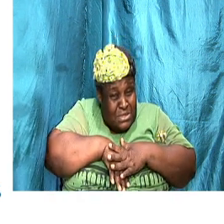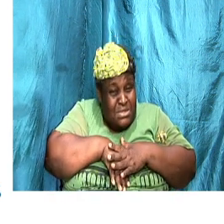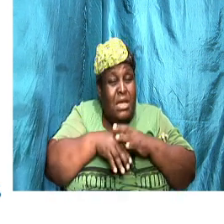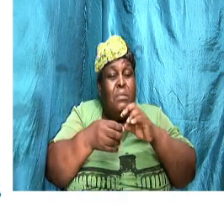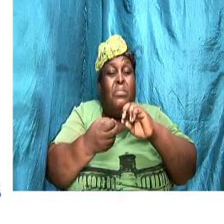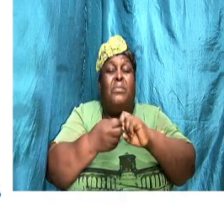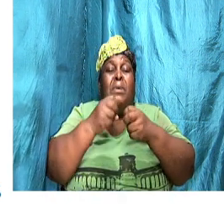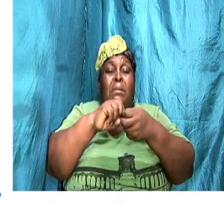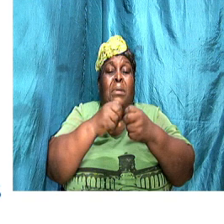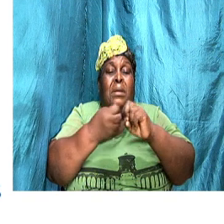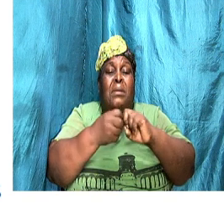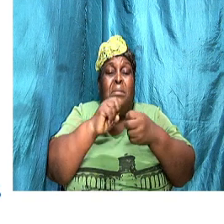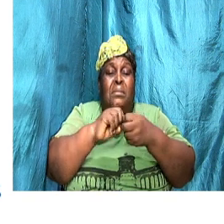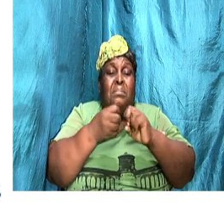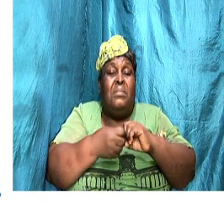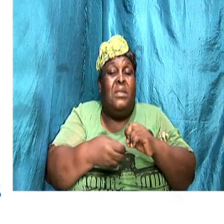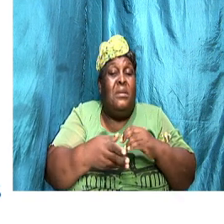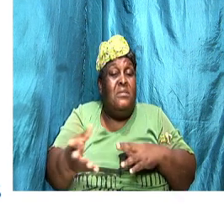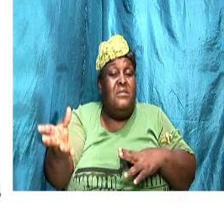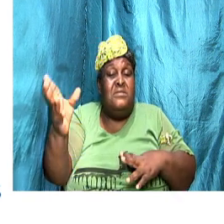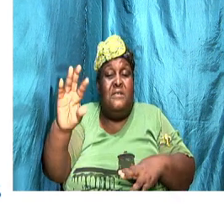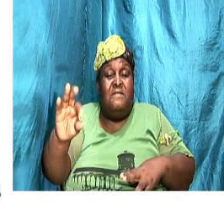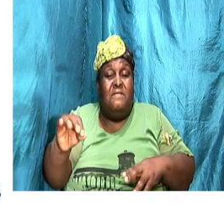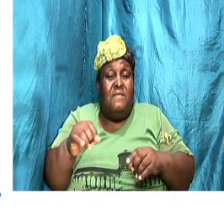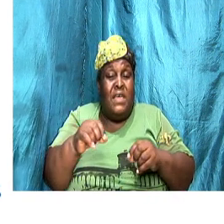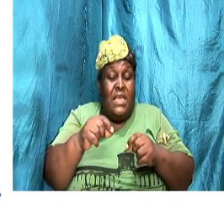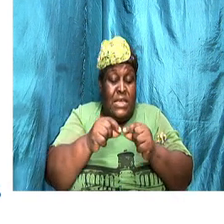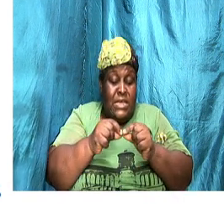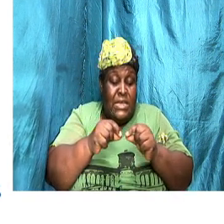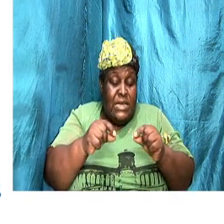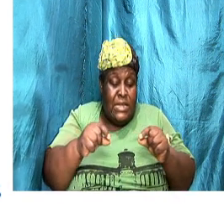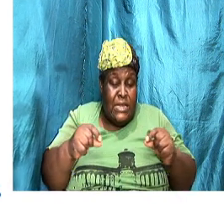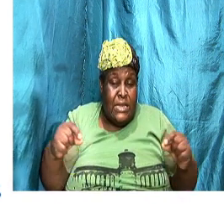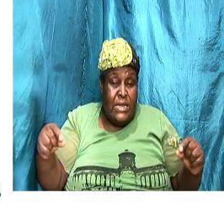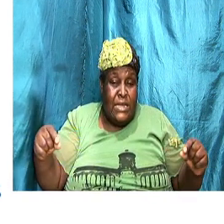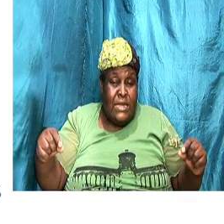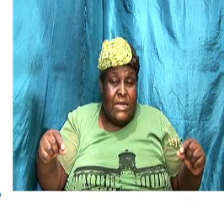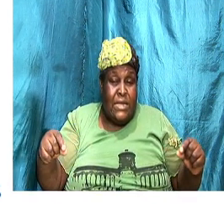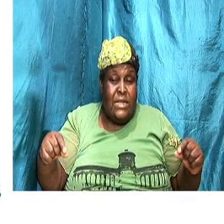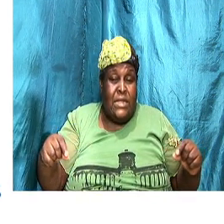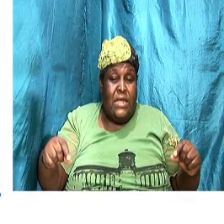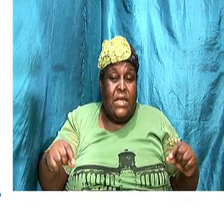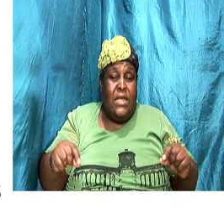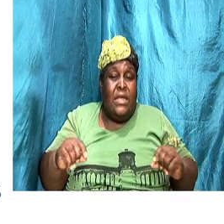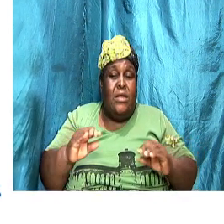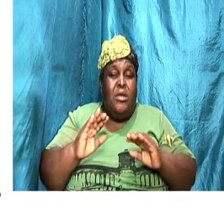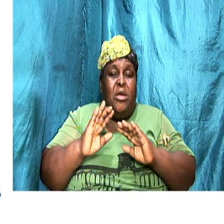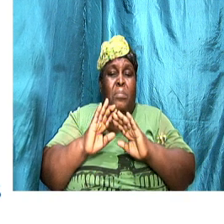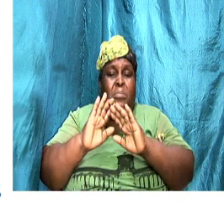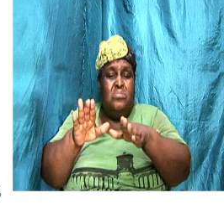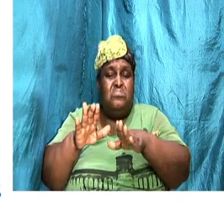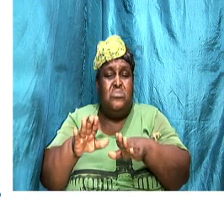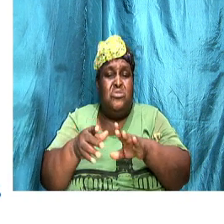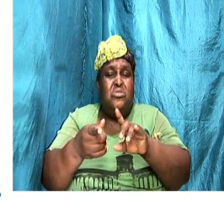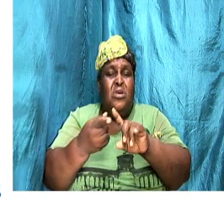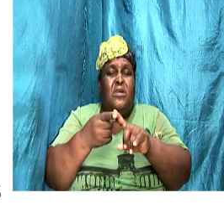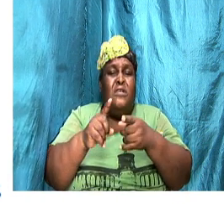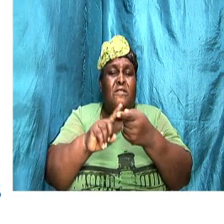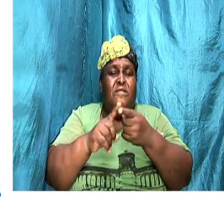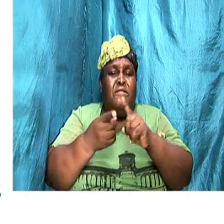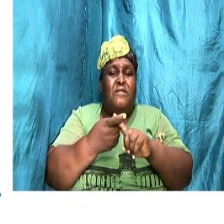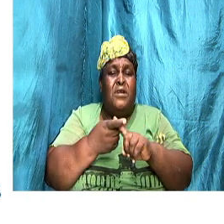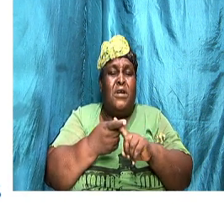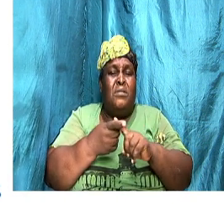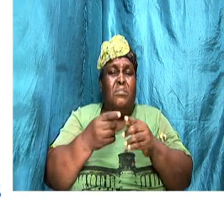There is a fine line between encouraging a conversation and pushing your partner before he or she is ready to talk.